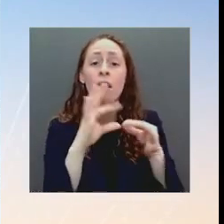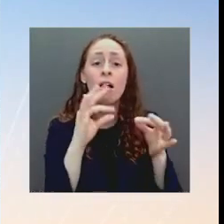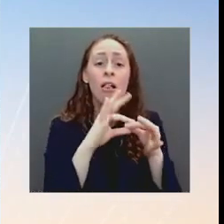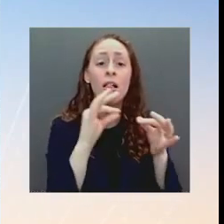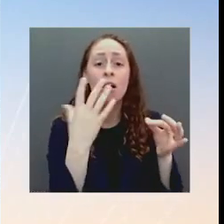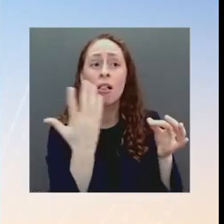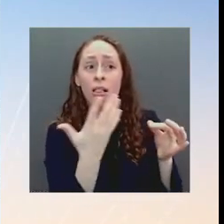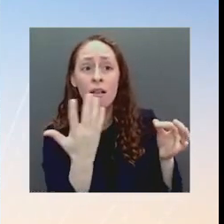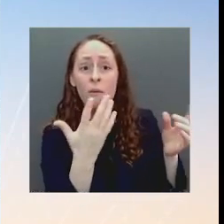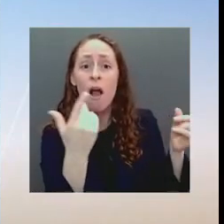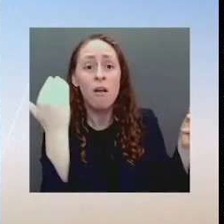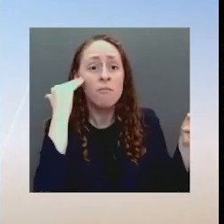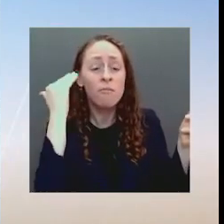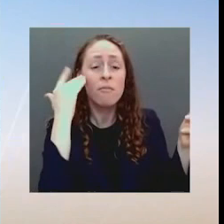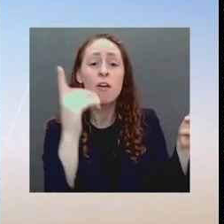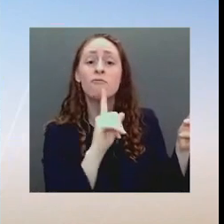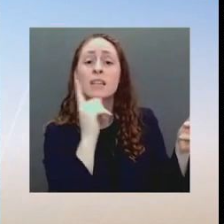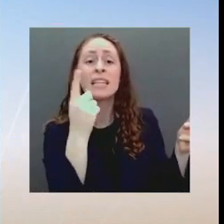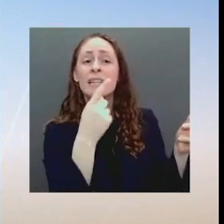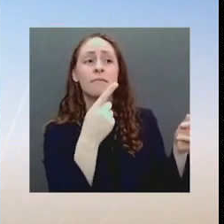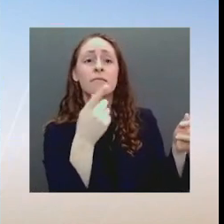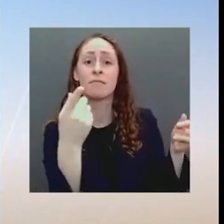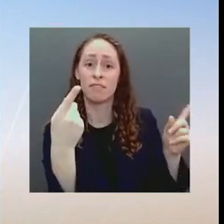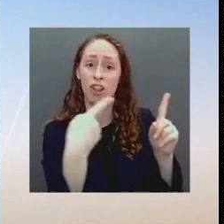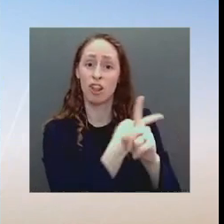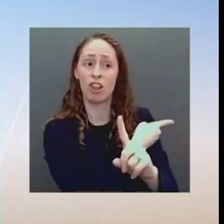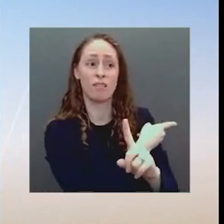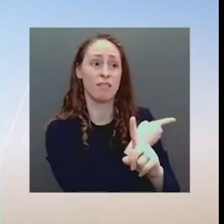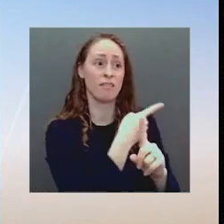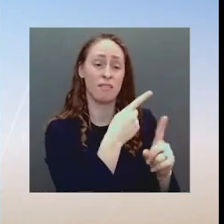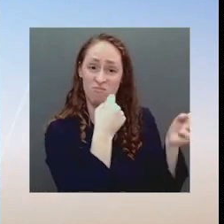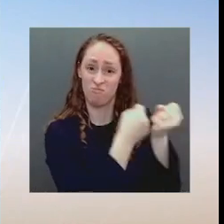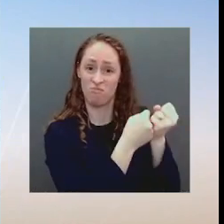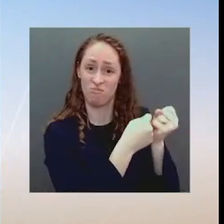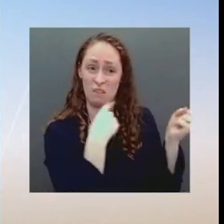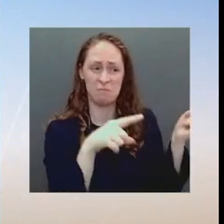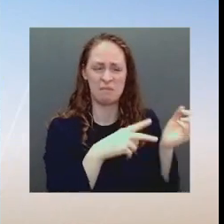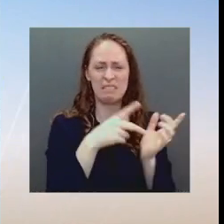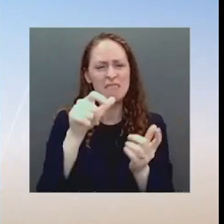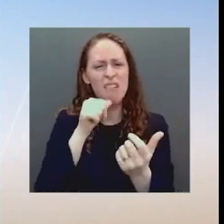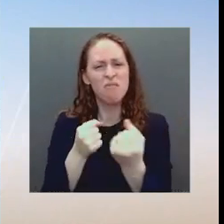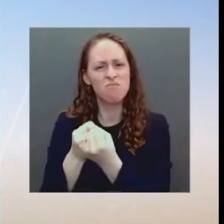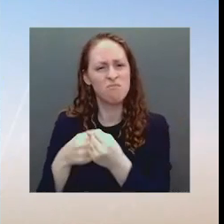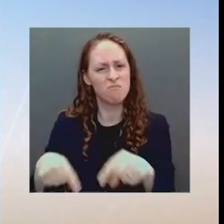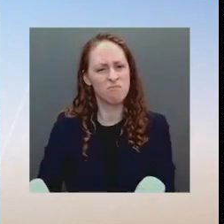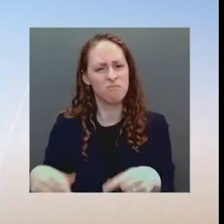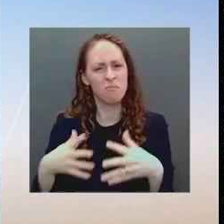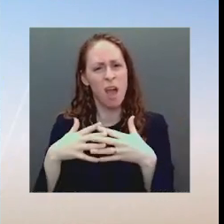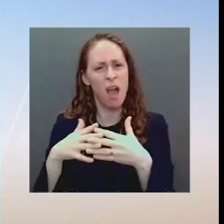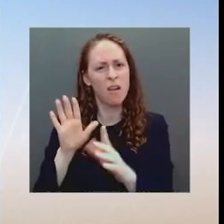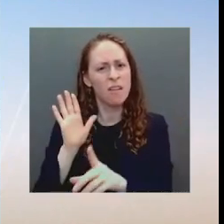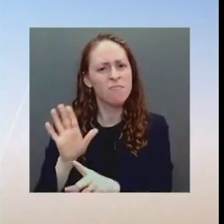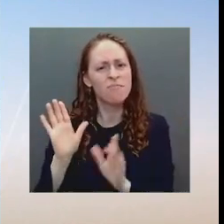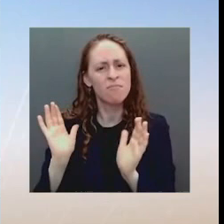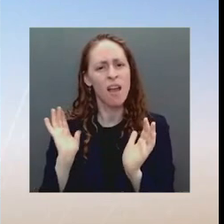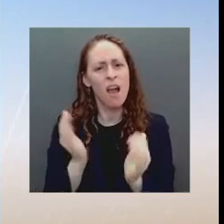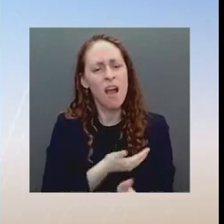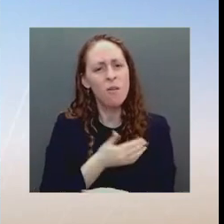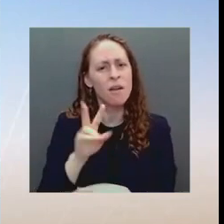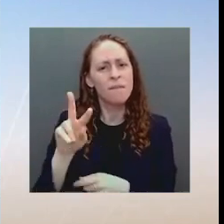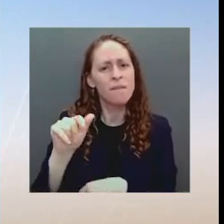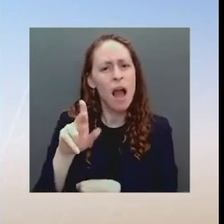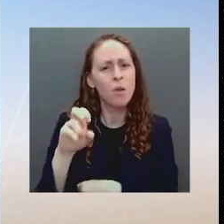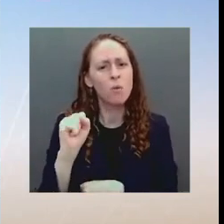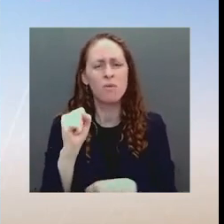Ukraine, but others, their right to choose their own alliances. That's so fascinating, her saying that. Wow.